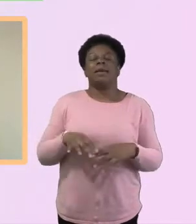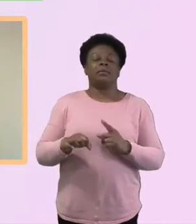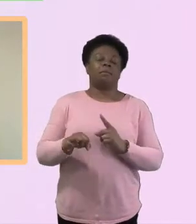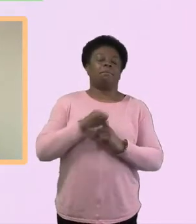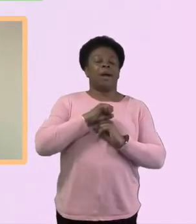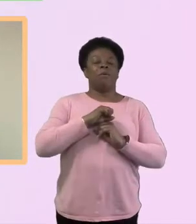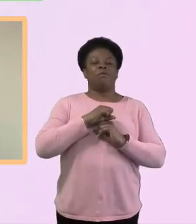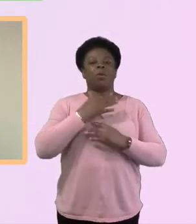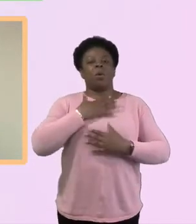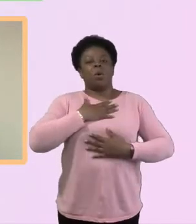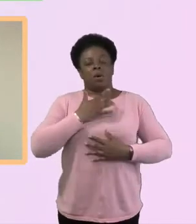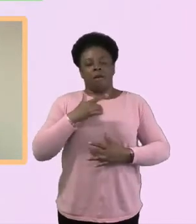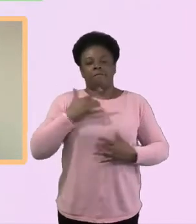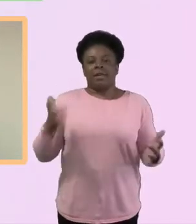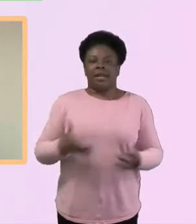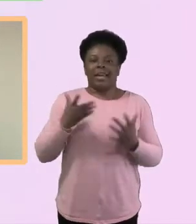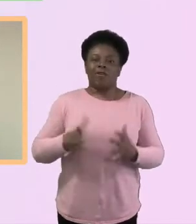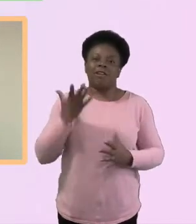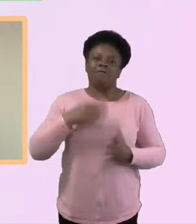yeah, I was really encouraged by that.